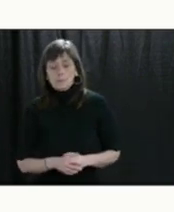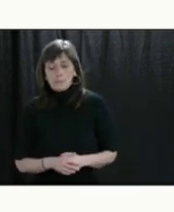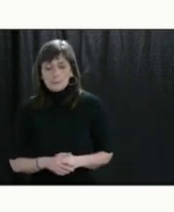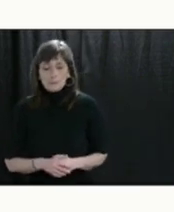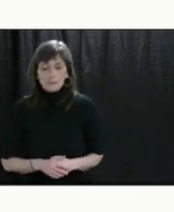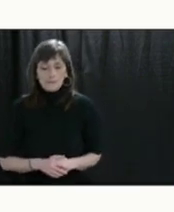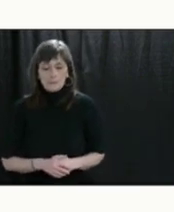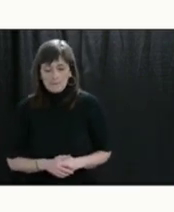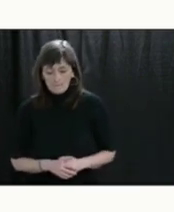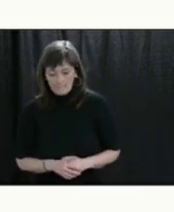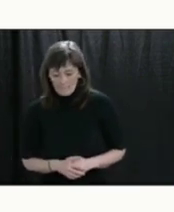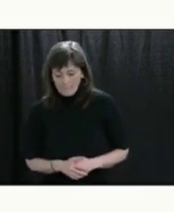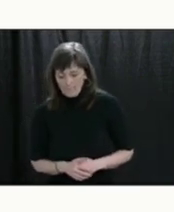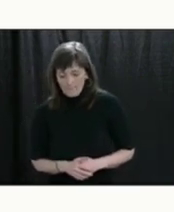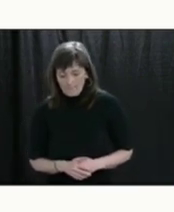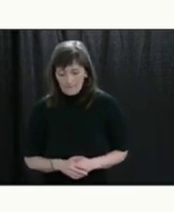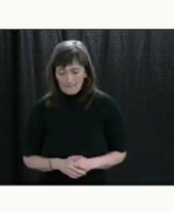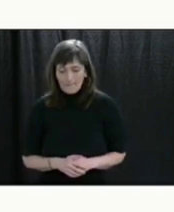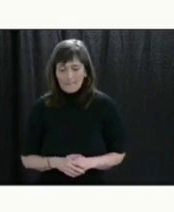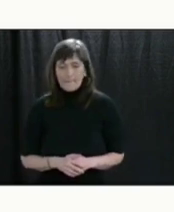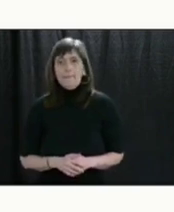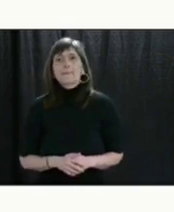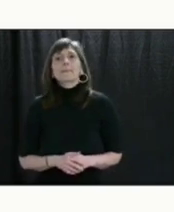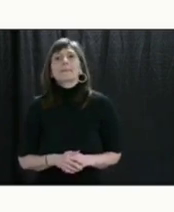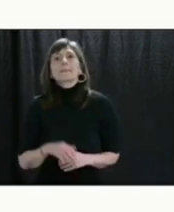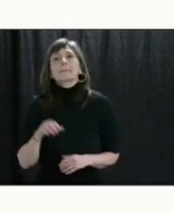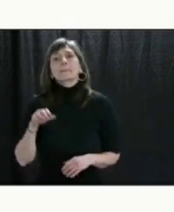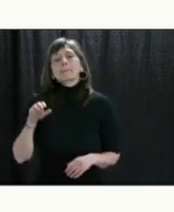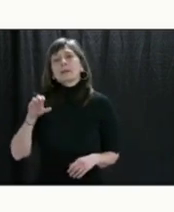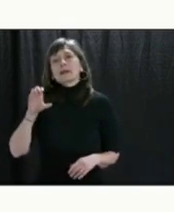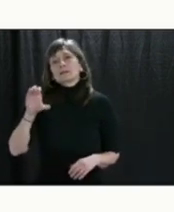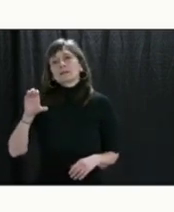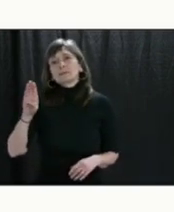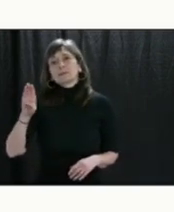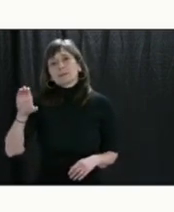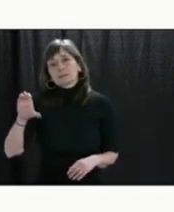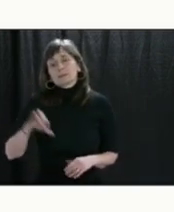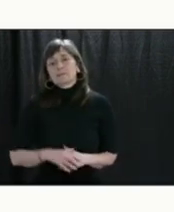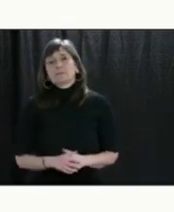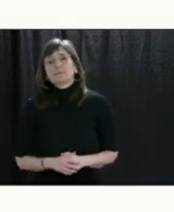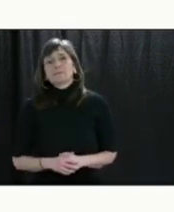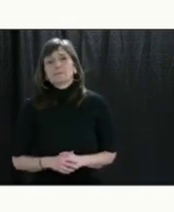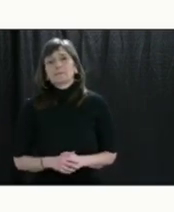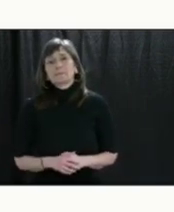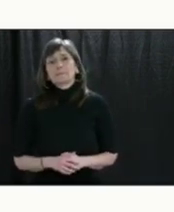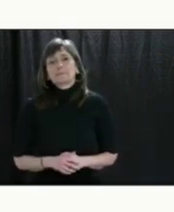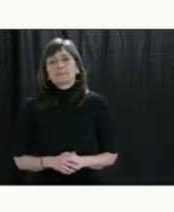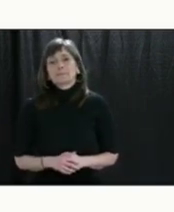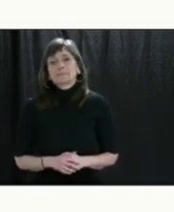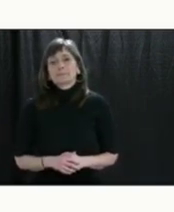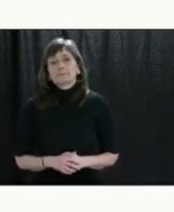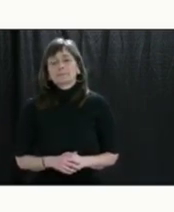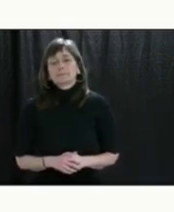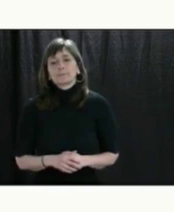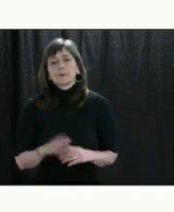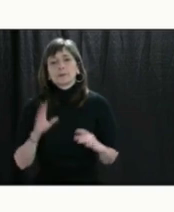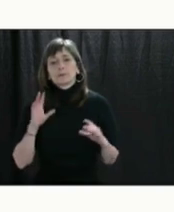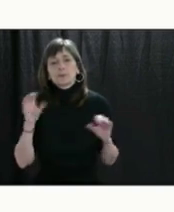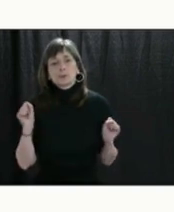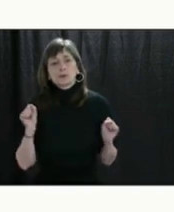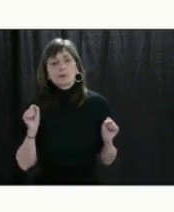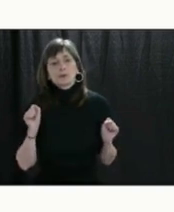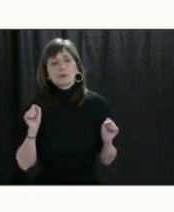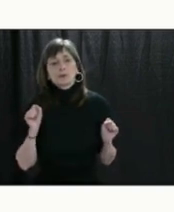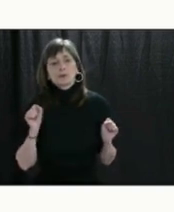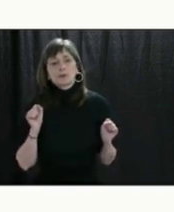your telephone keypad. And the first question is from Peter Cowan from CBC. Please go ahead. Premier, the refinery